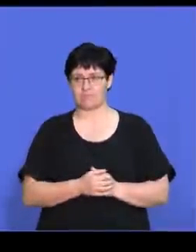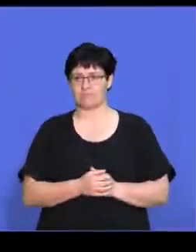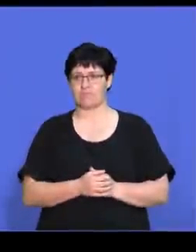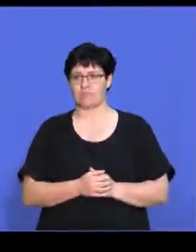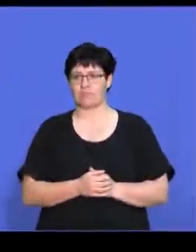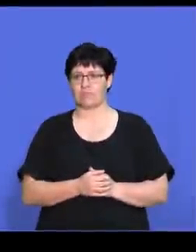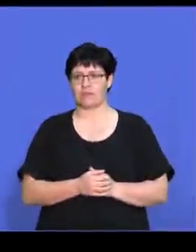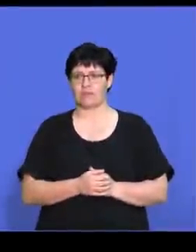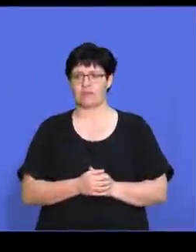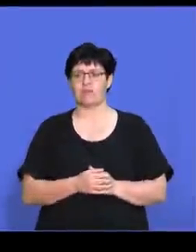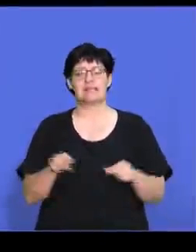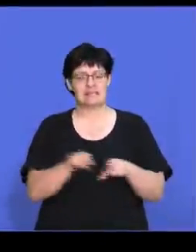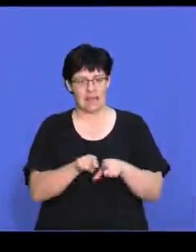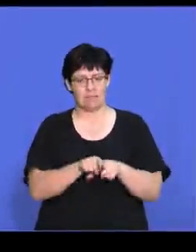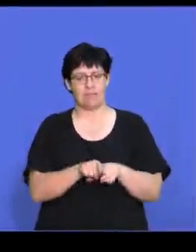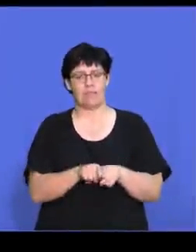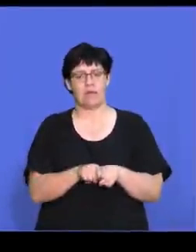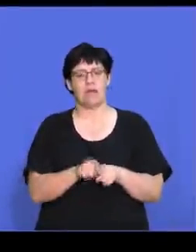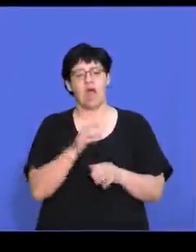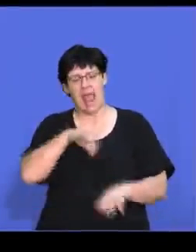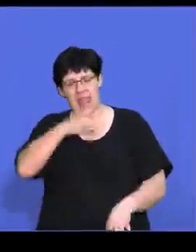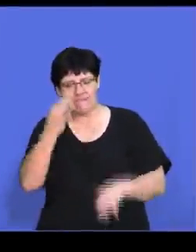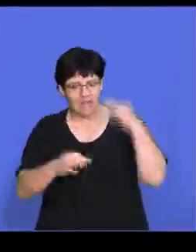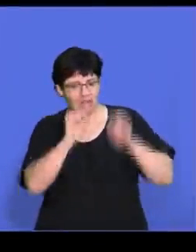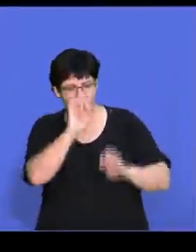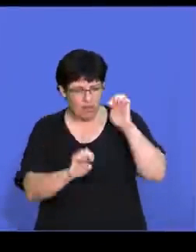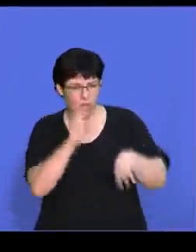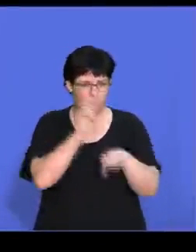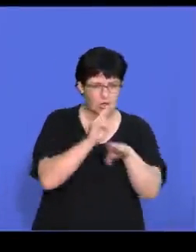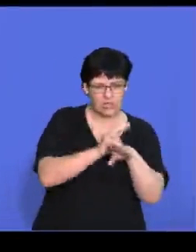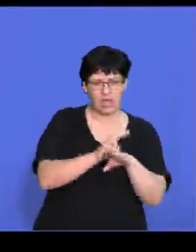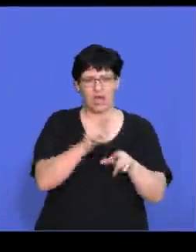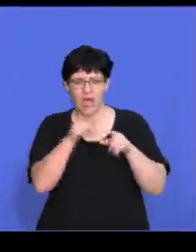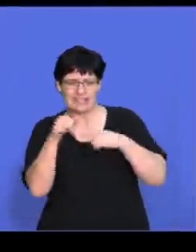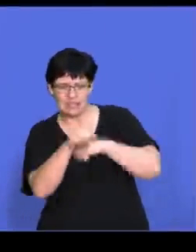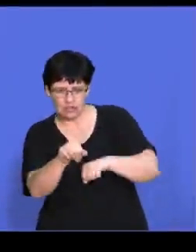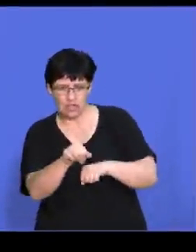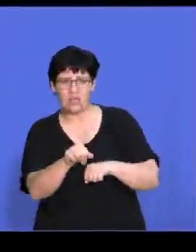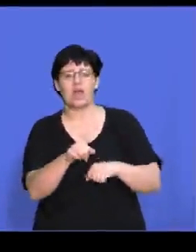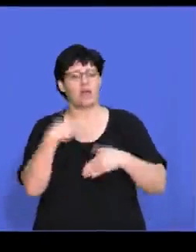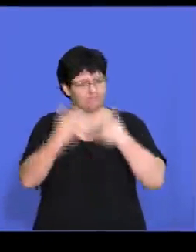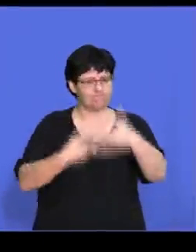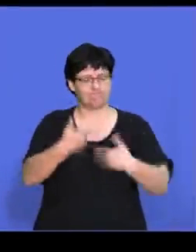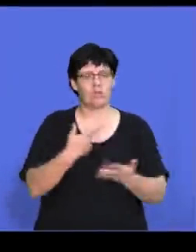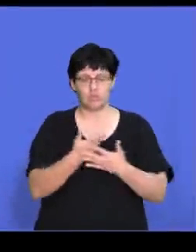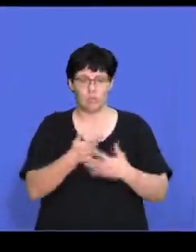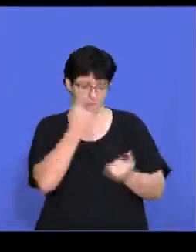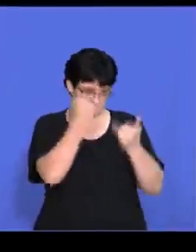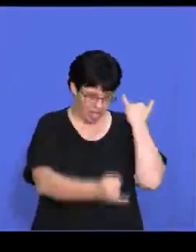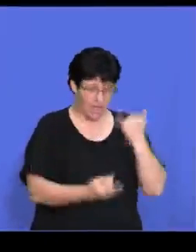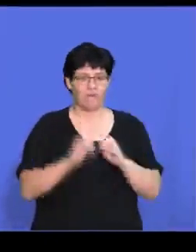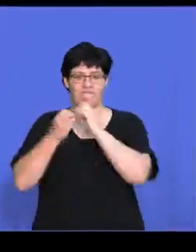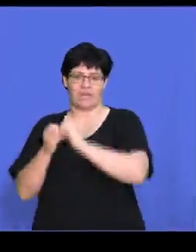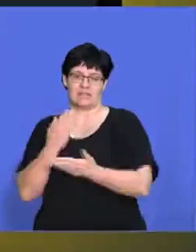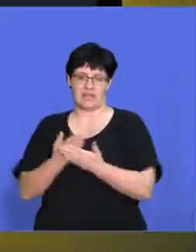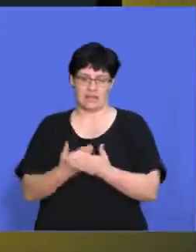And then we need to continuously evaluate, monitor and measure strategies in order to take corrective action. So think of it when